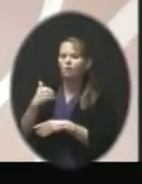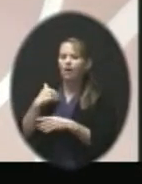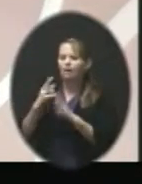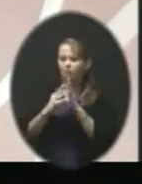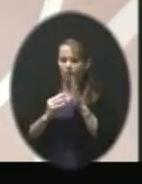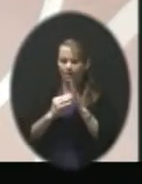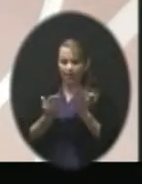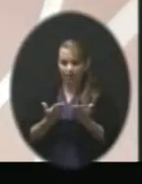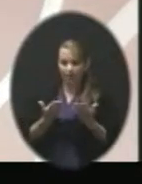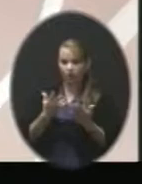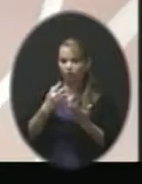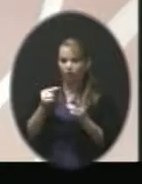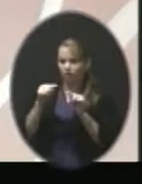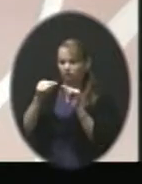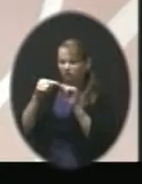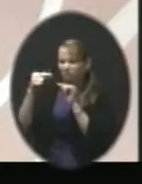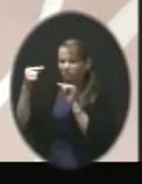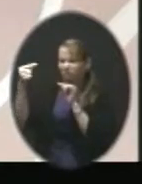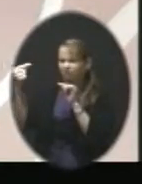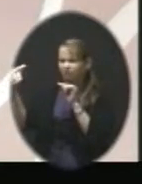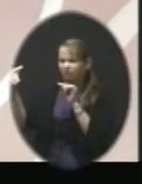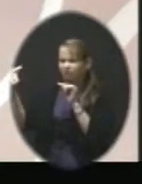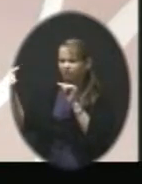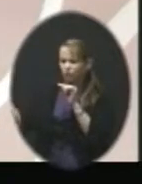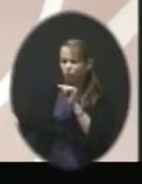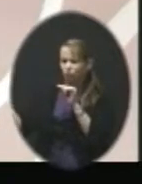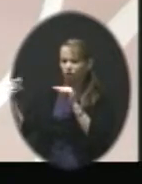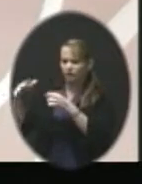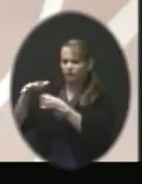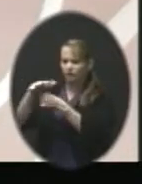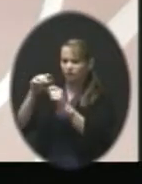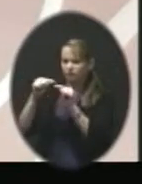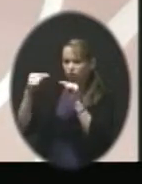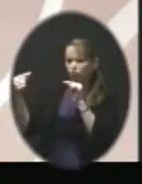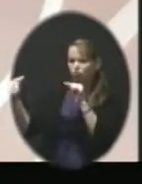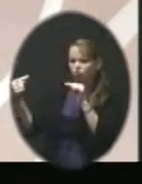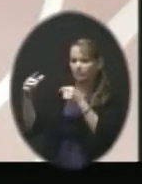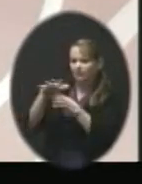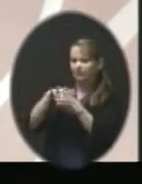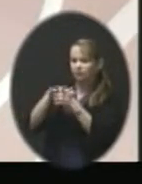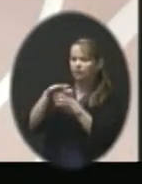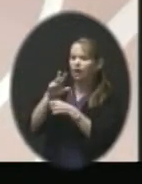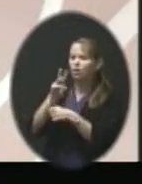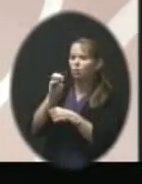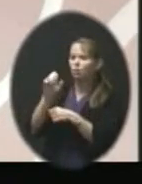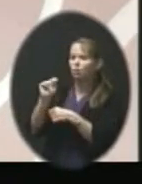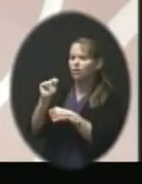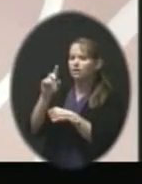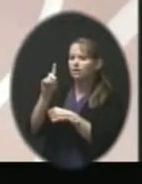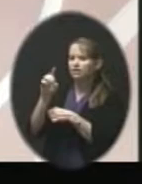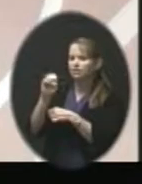side of the district at the West Dennis Tech Support Center.